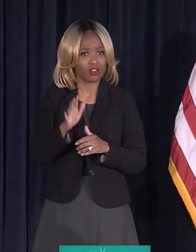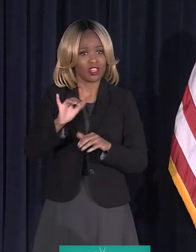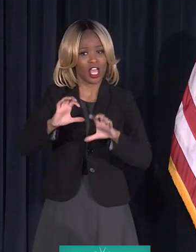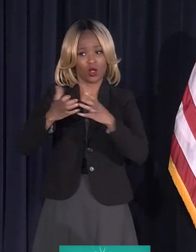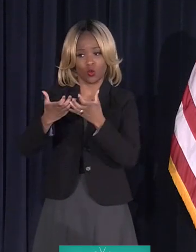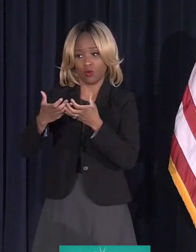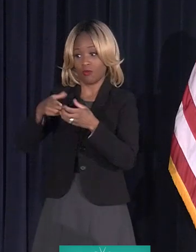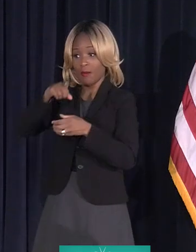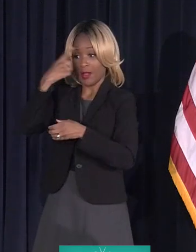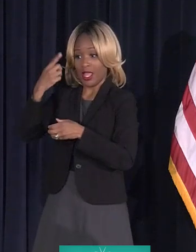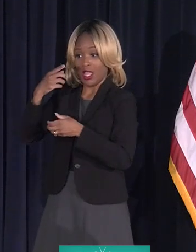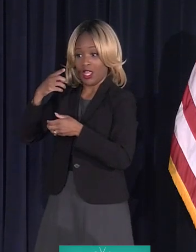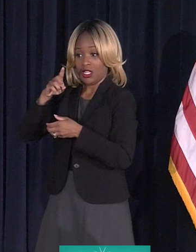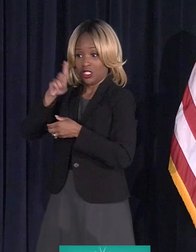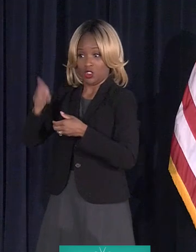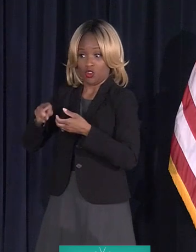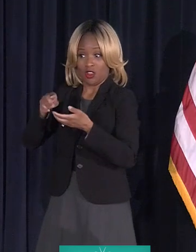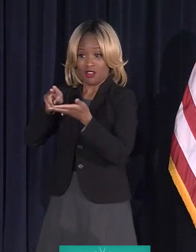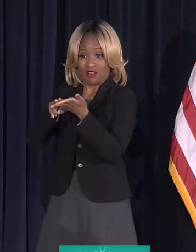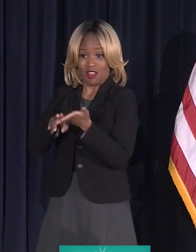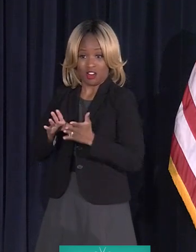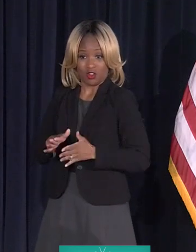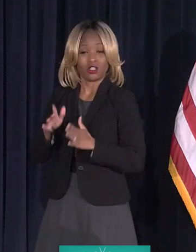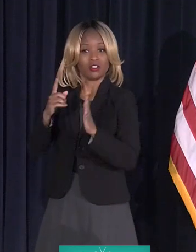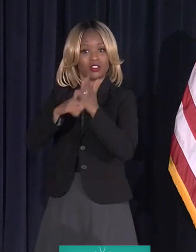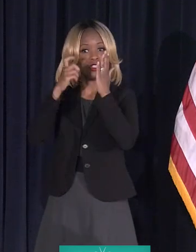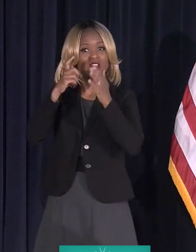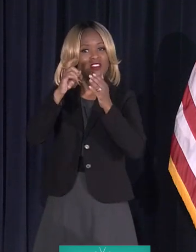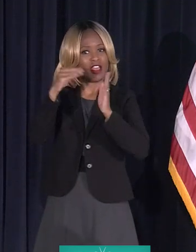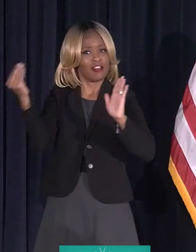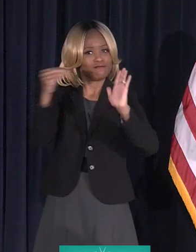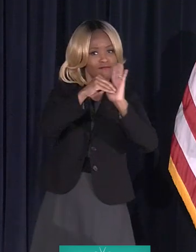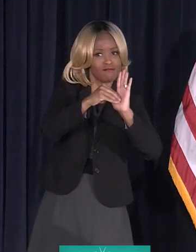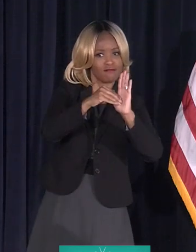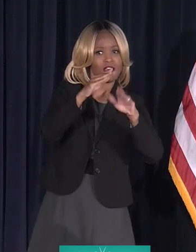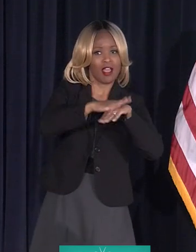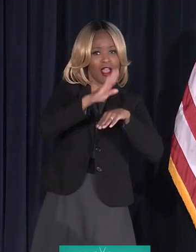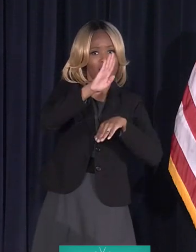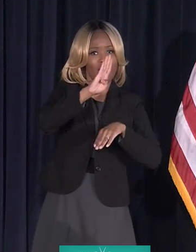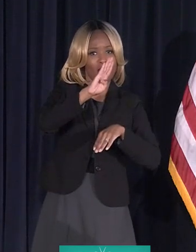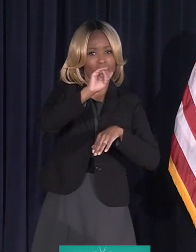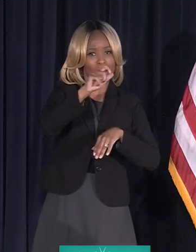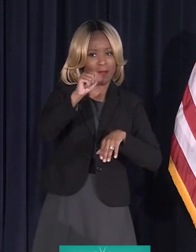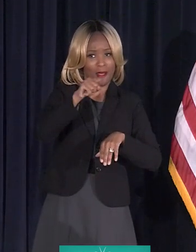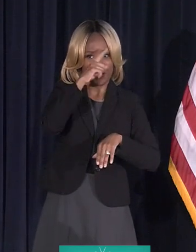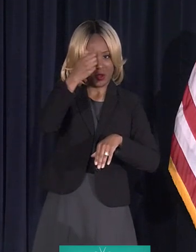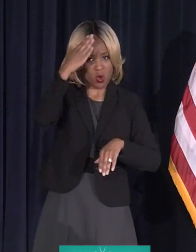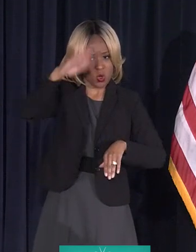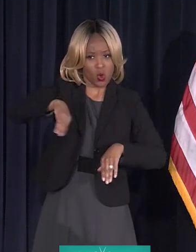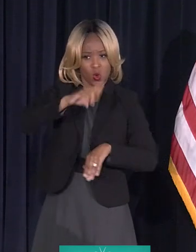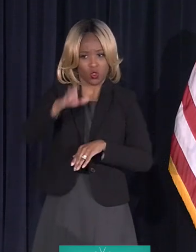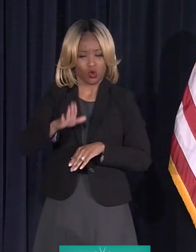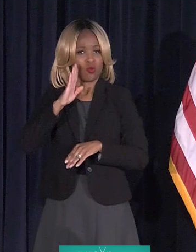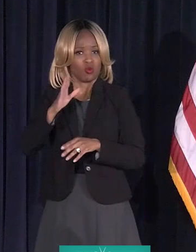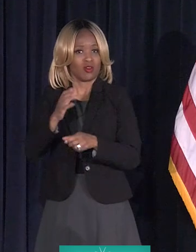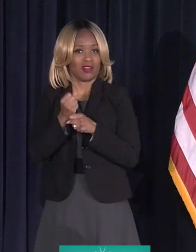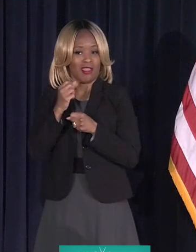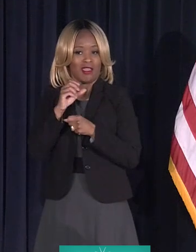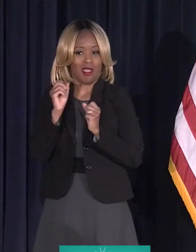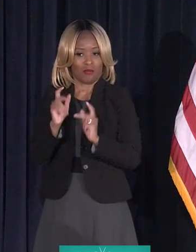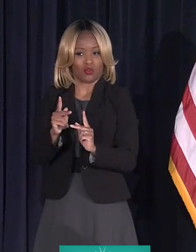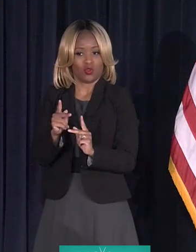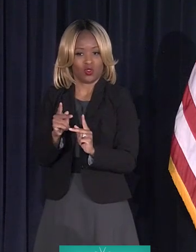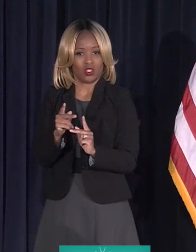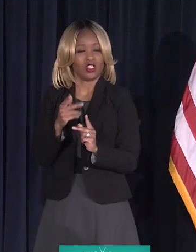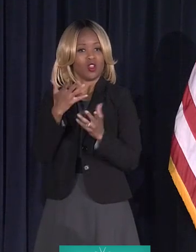black Detroit contractors went to city council and demanded this be placed in the ballot because they knew Detroiters would get the opportunity under proposal. And I